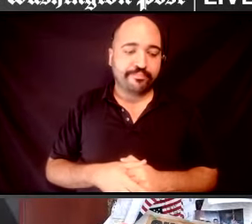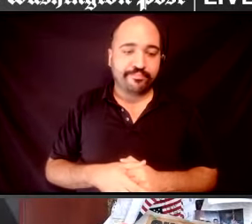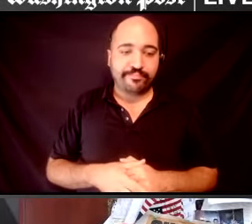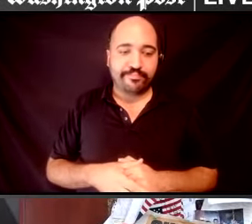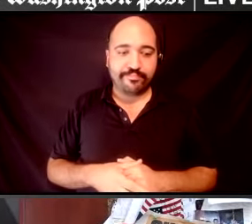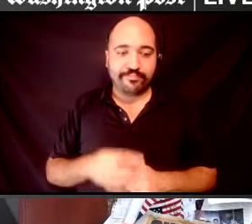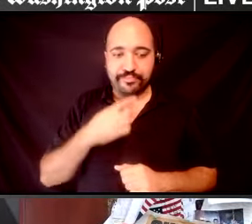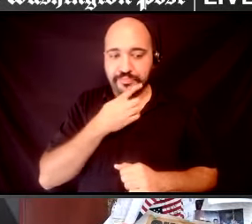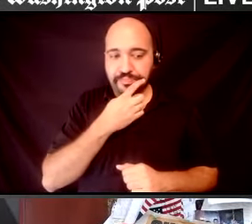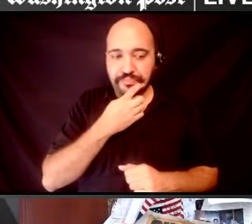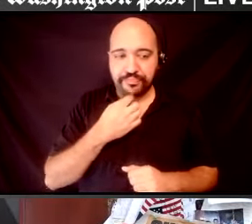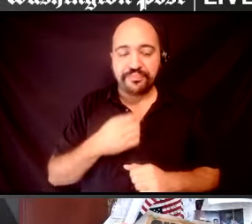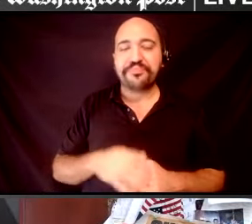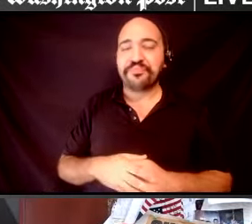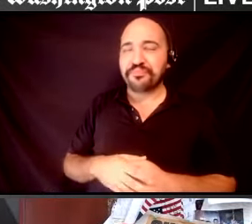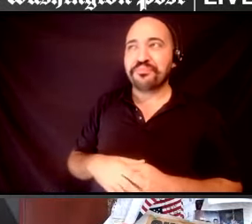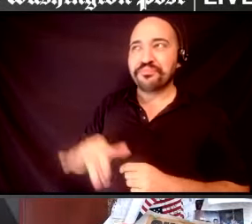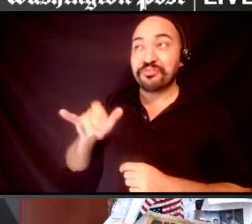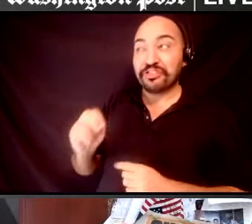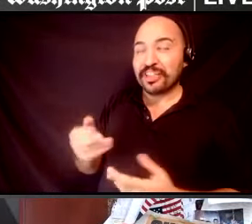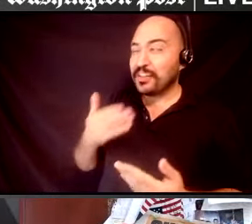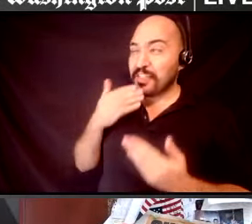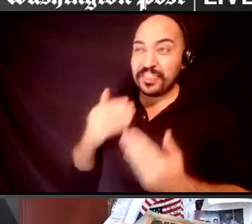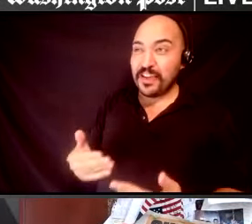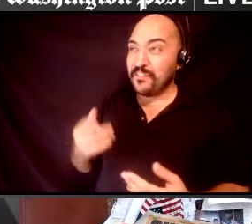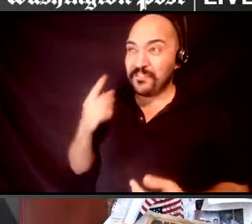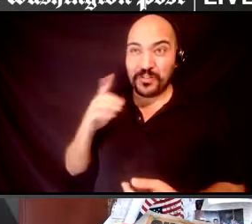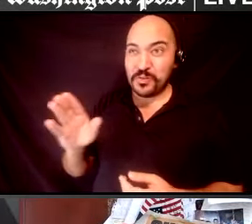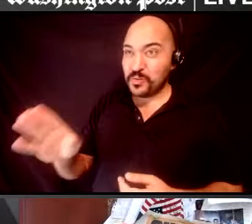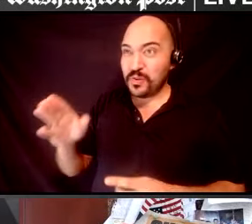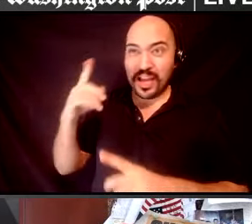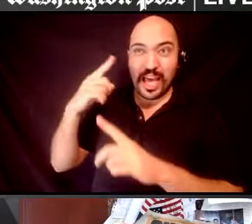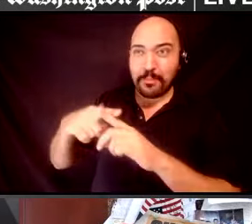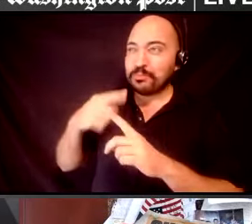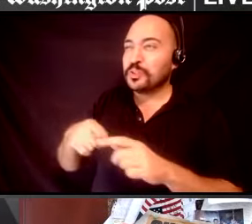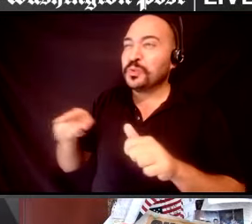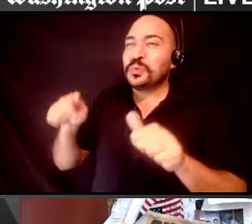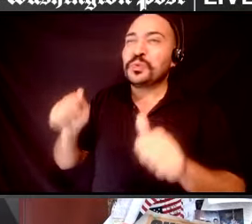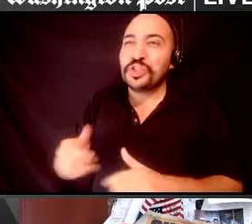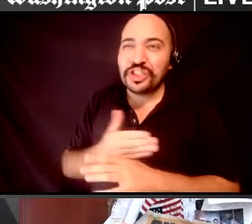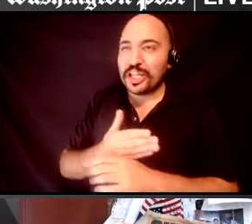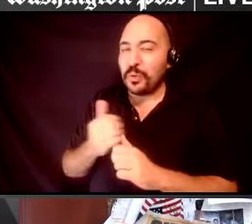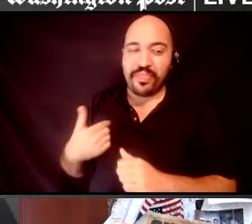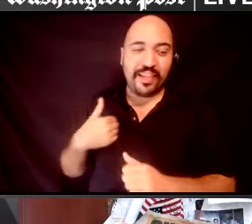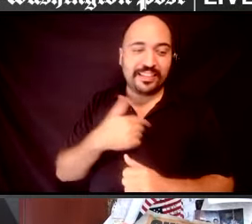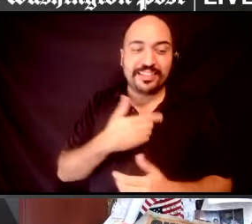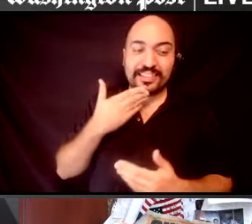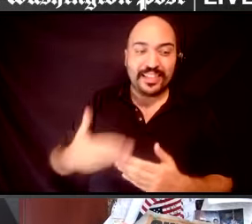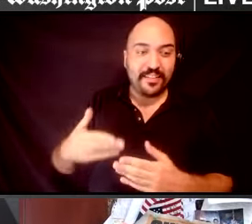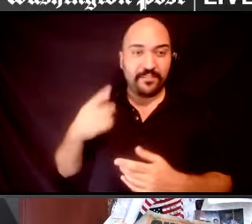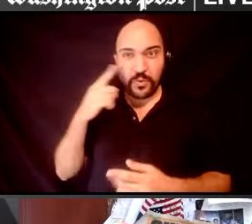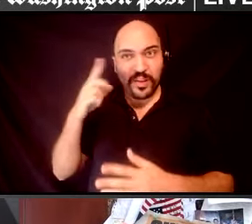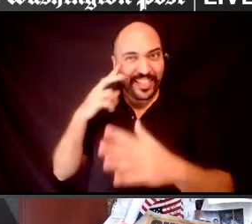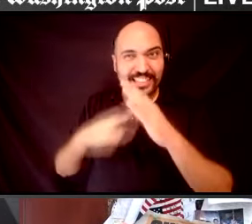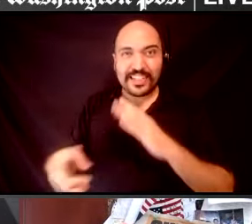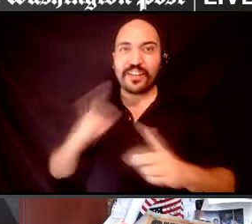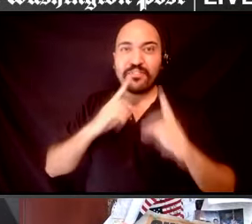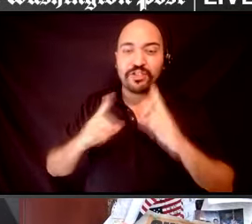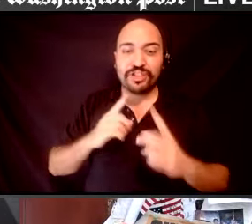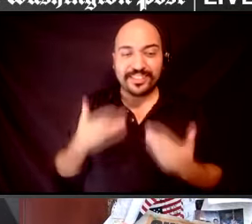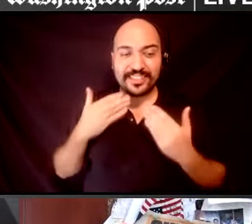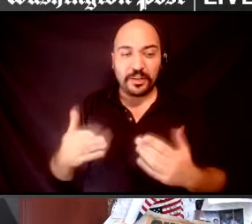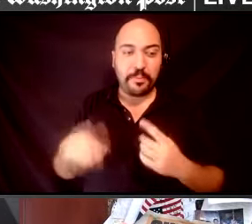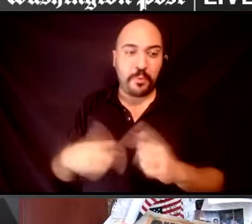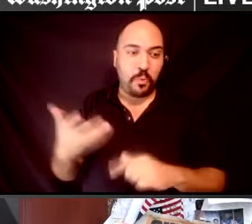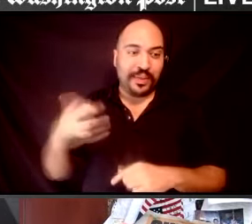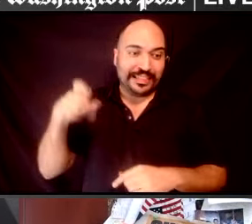Wow, Jen, thank you for the optimism you could share with us and also for such an insightful conversation about what